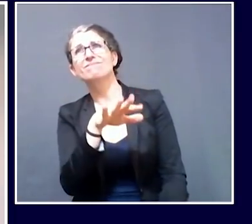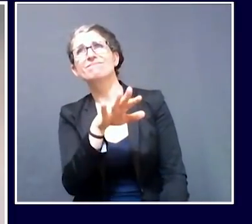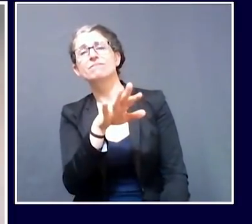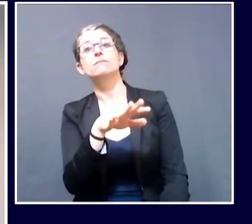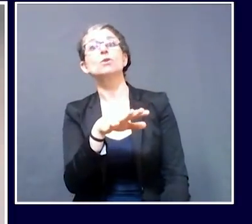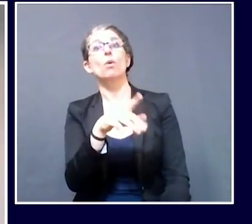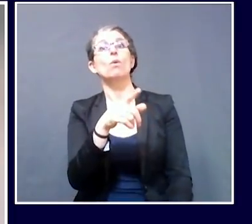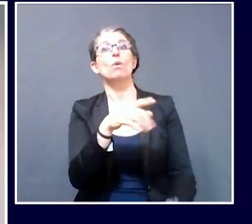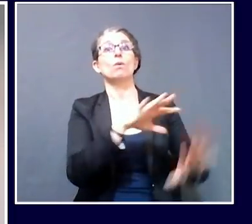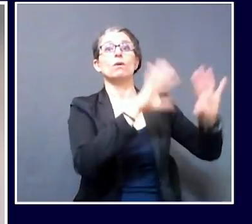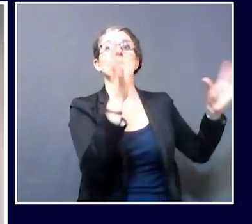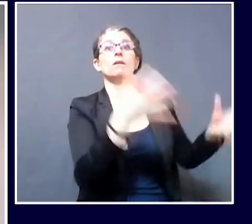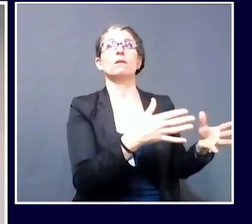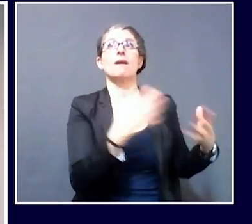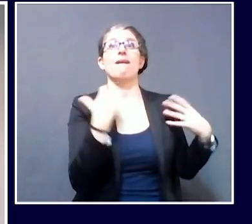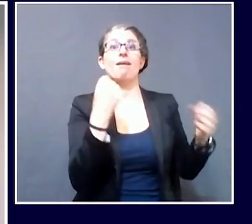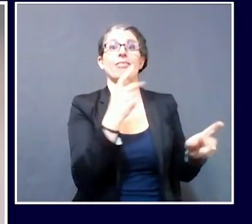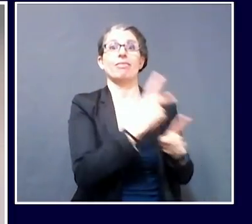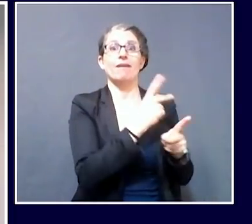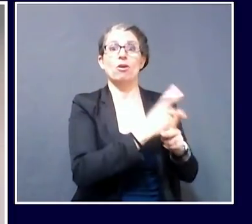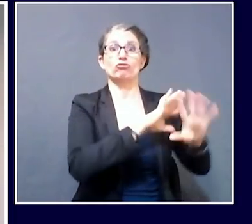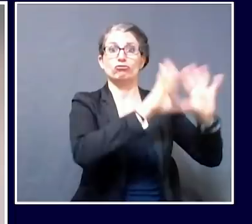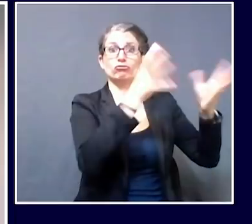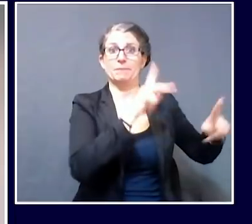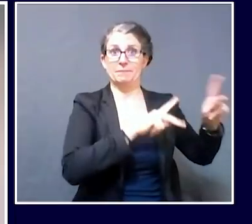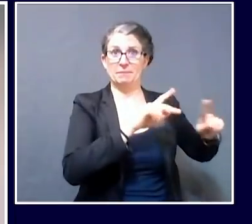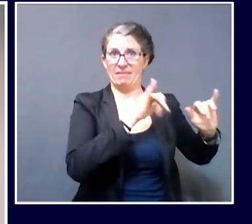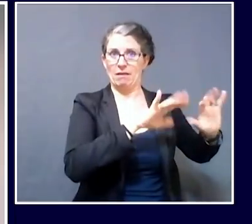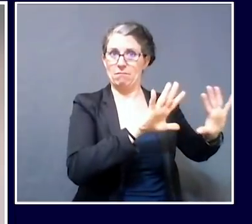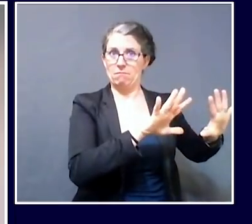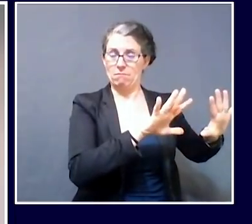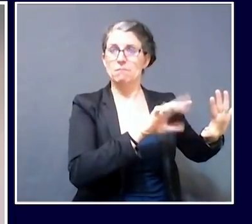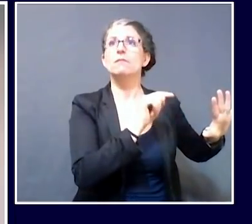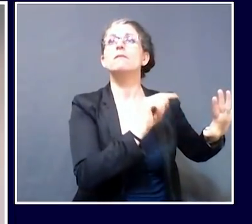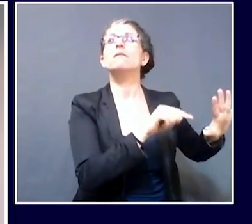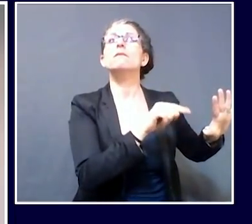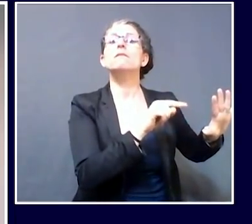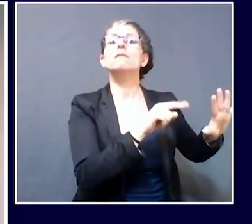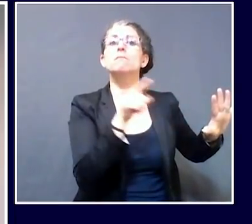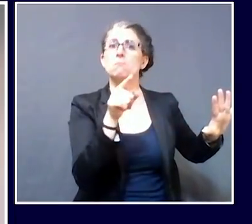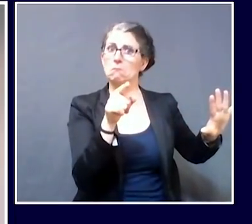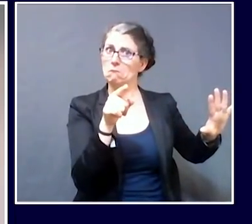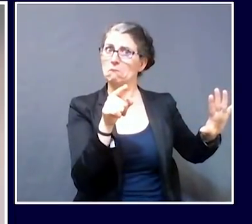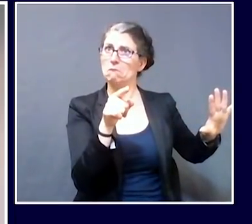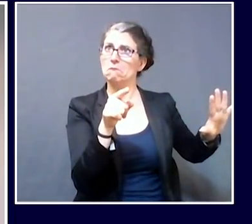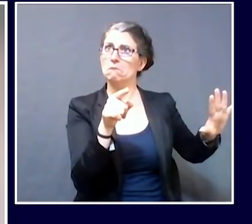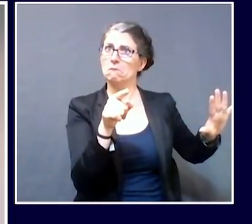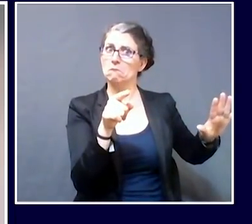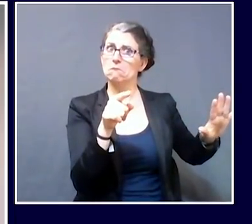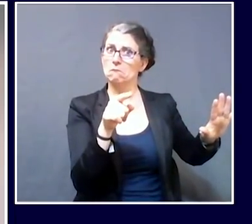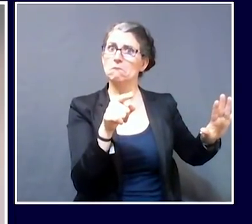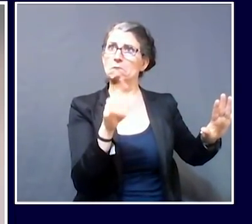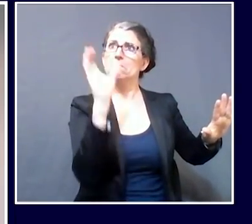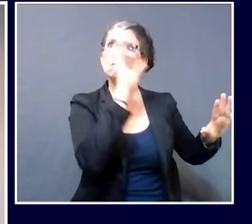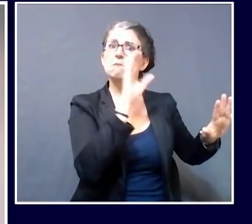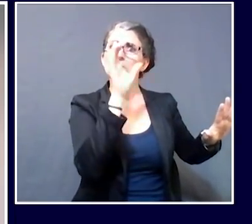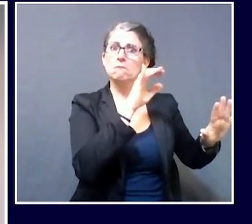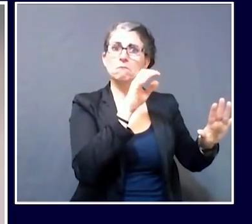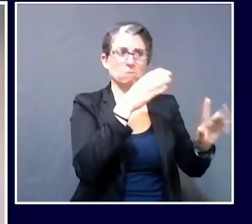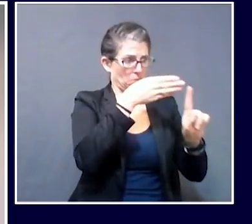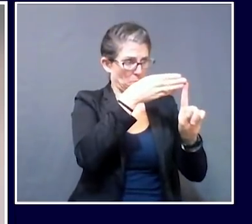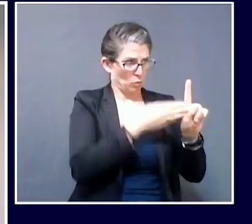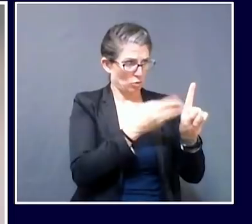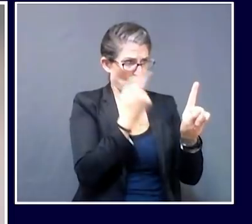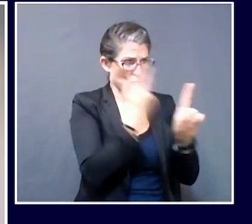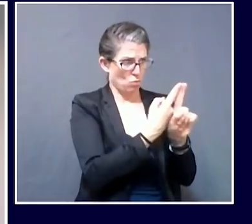congregate care. Have you been able to trace to the source of a lot of these, and has that provided new